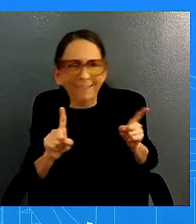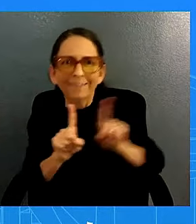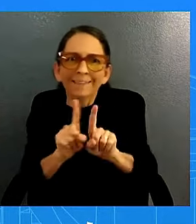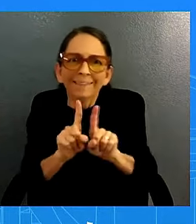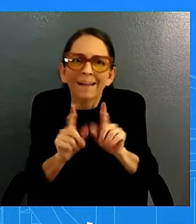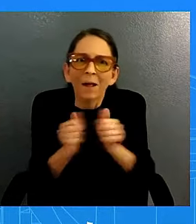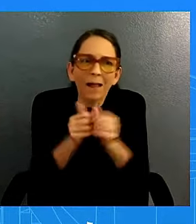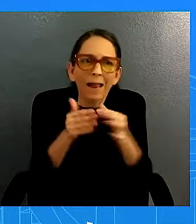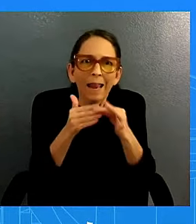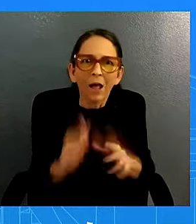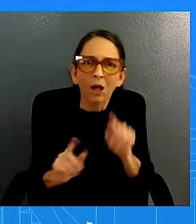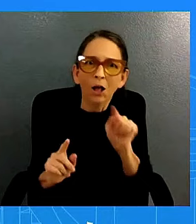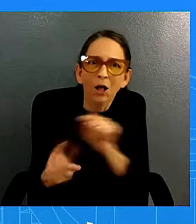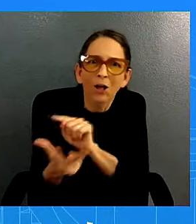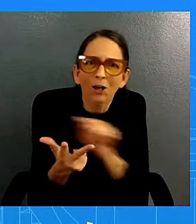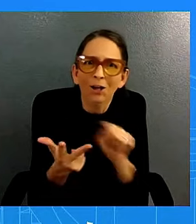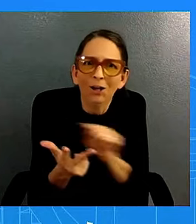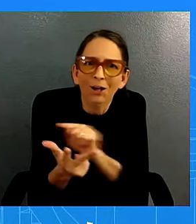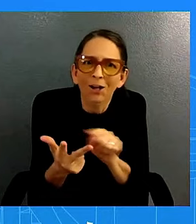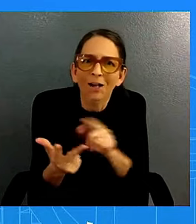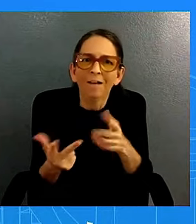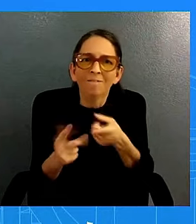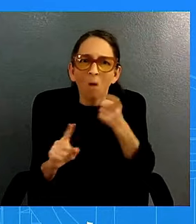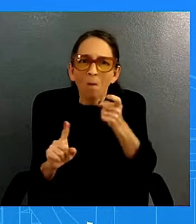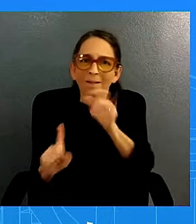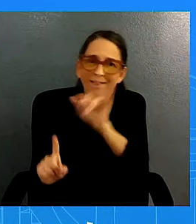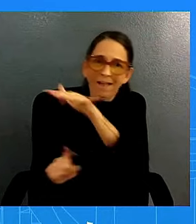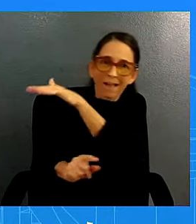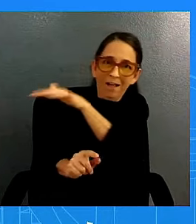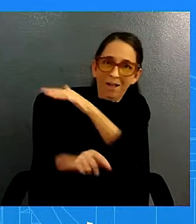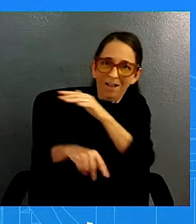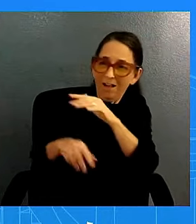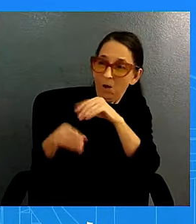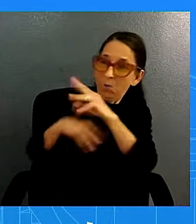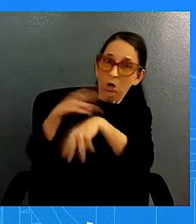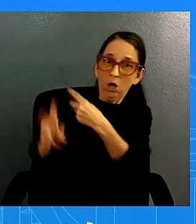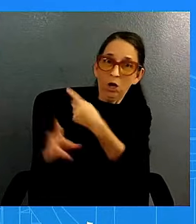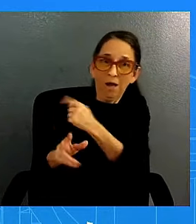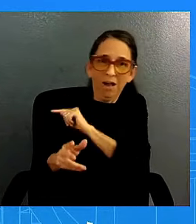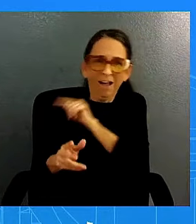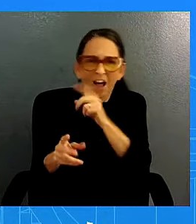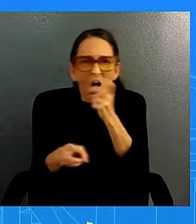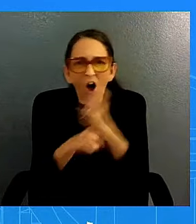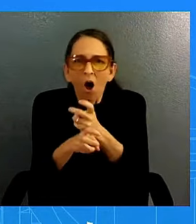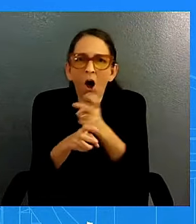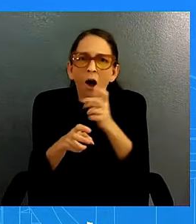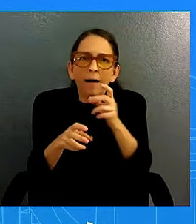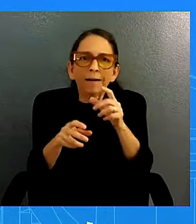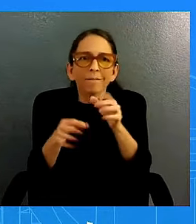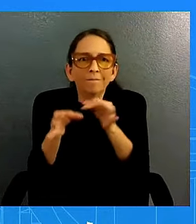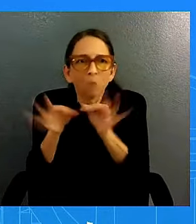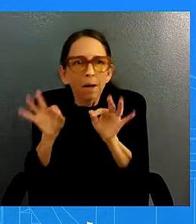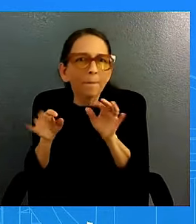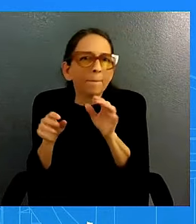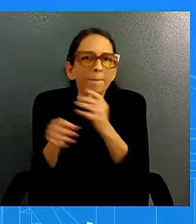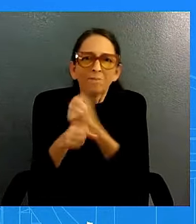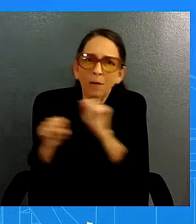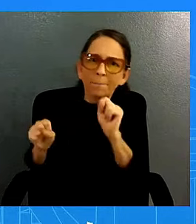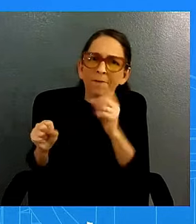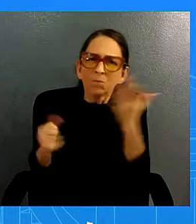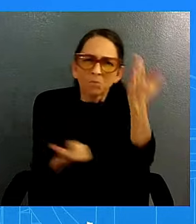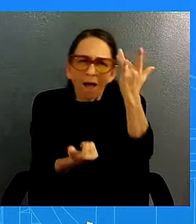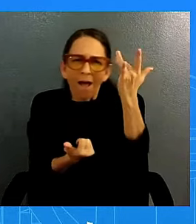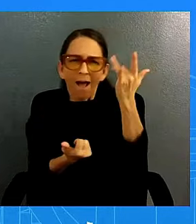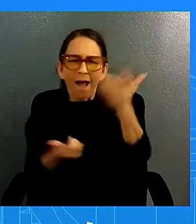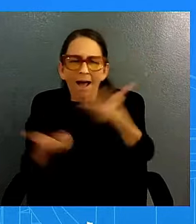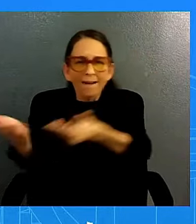who are from a region of the world that is struggling to maintain democracy why not face questions from reporters and a free press so which okay so